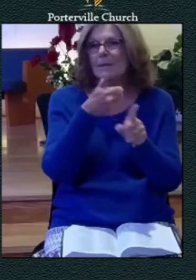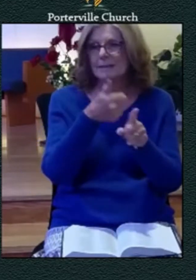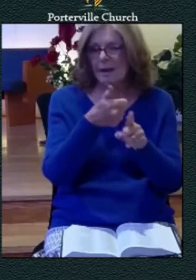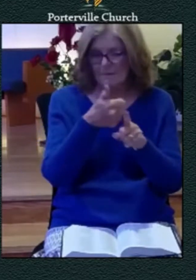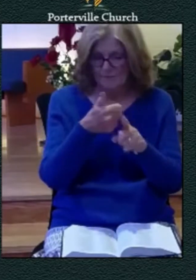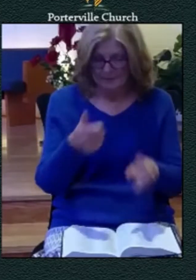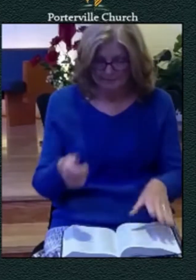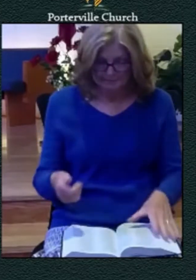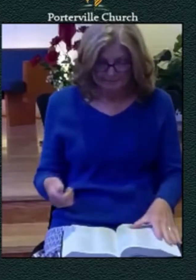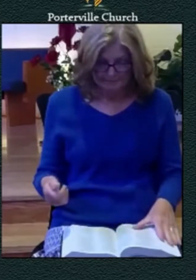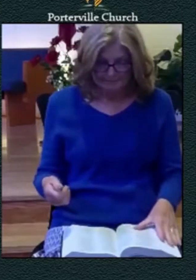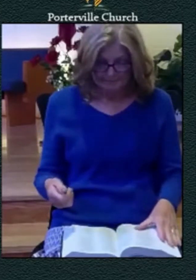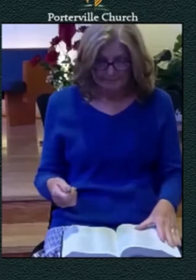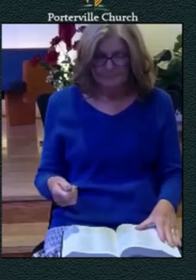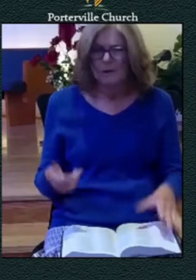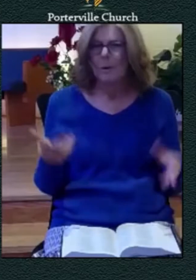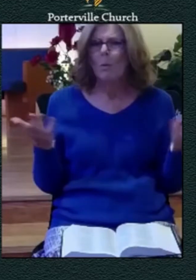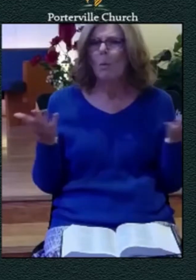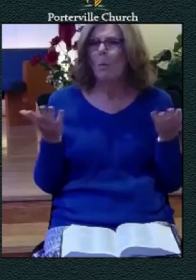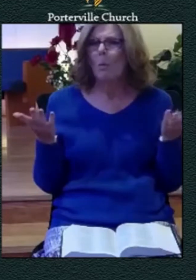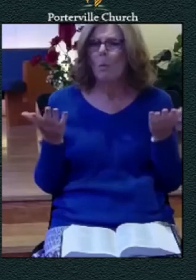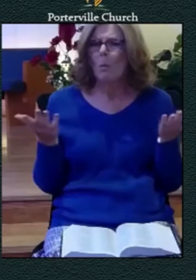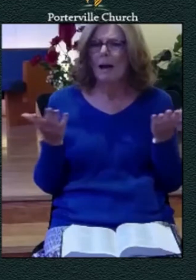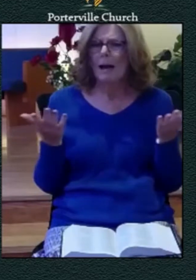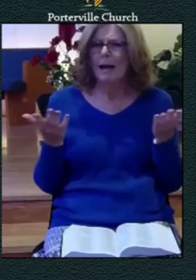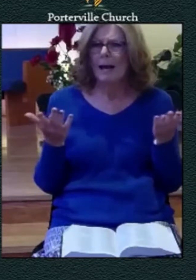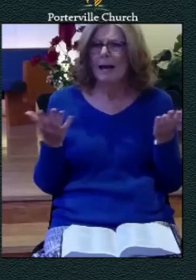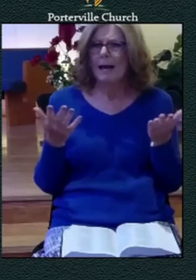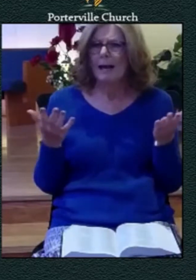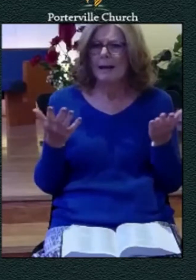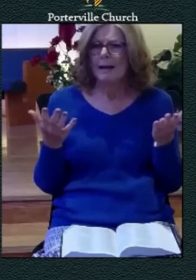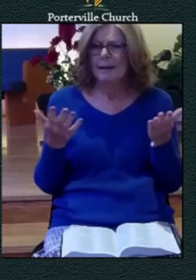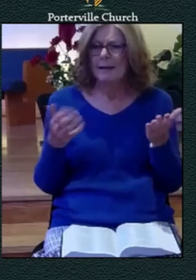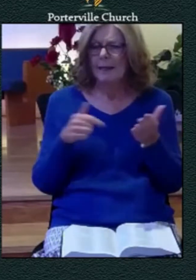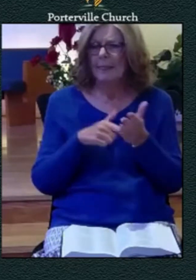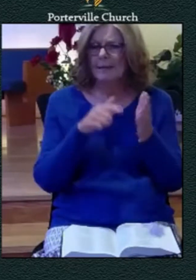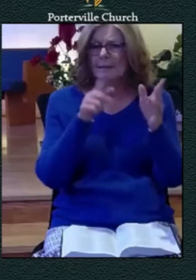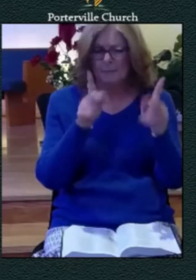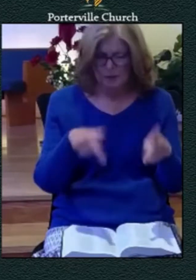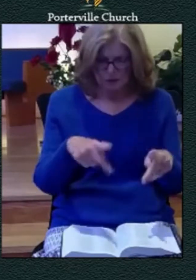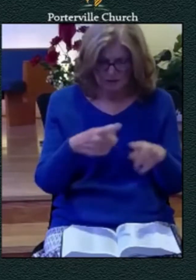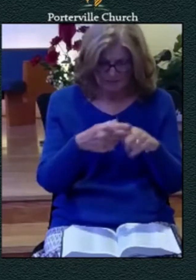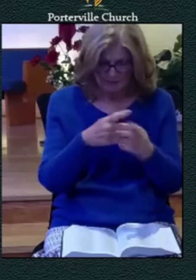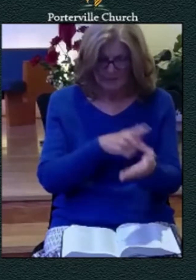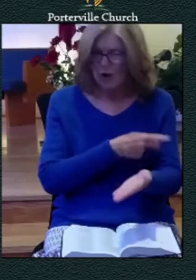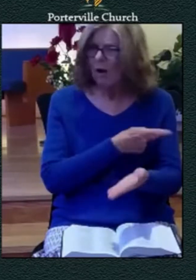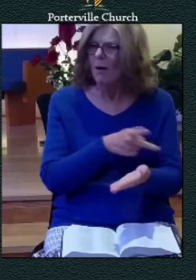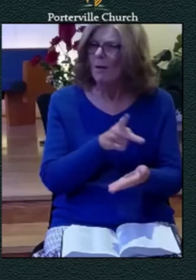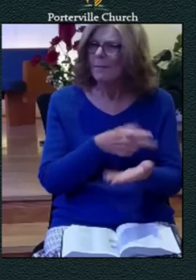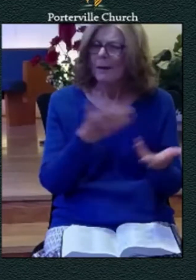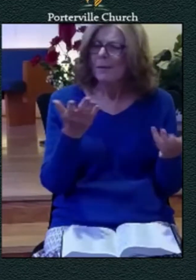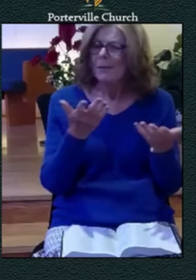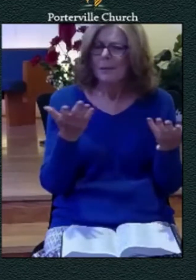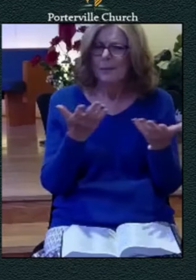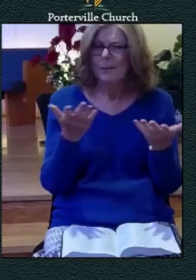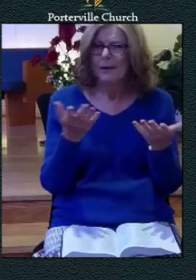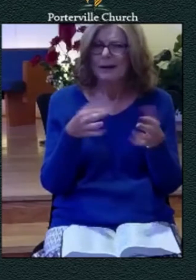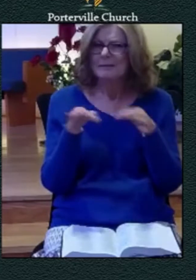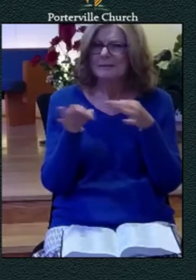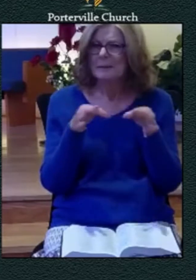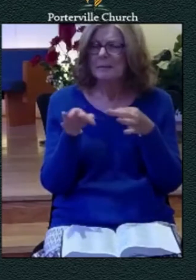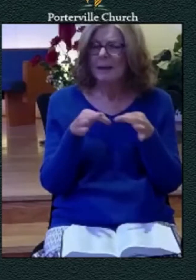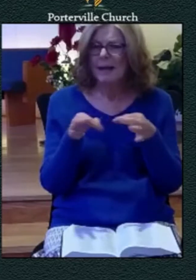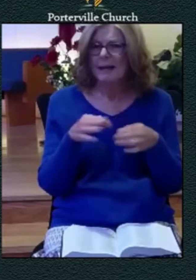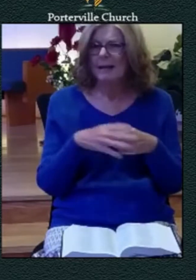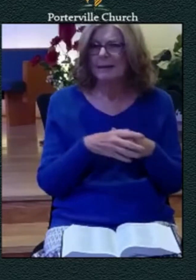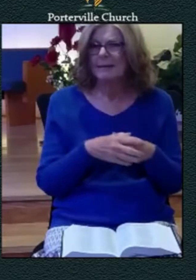you know what is it that he's telling us word infirmity we don't use so much anymore uh easier word one that we're more